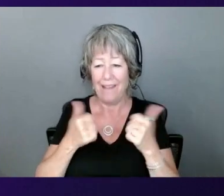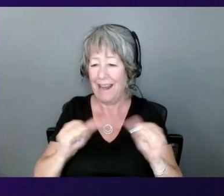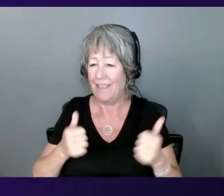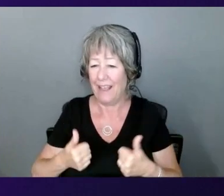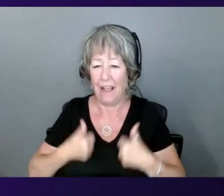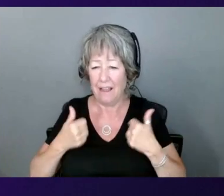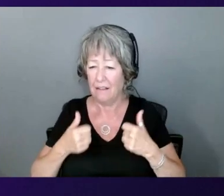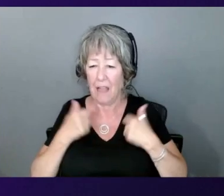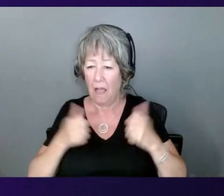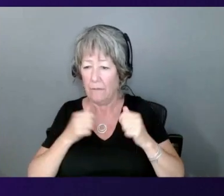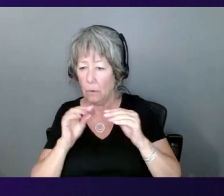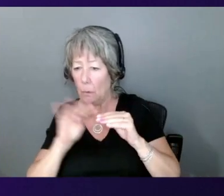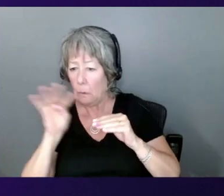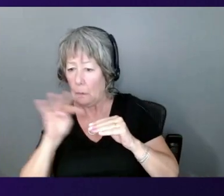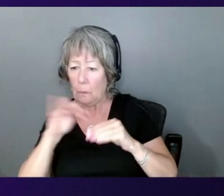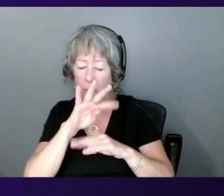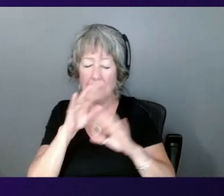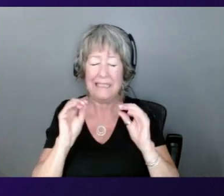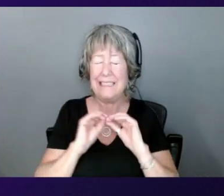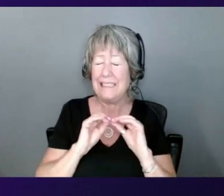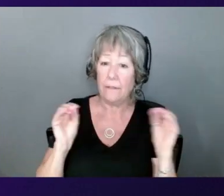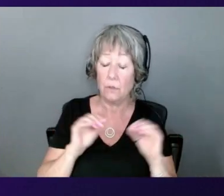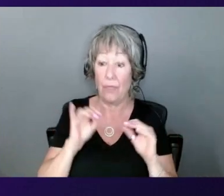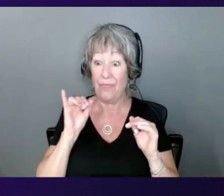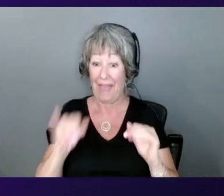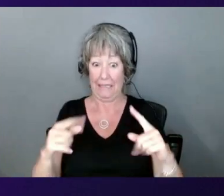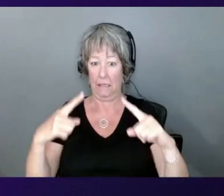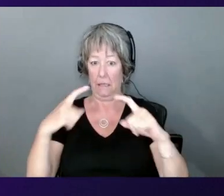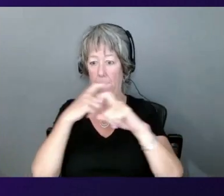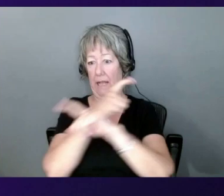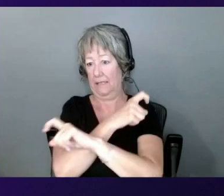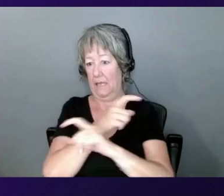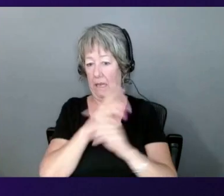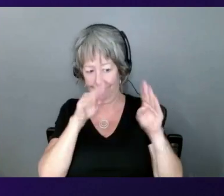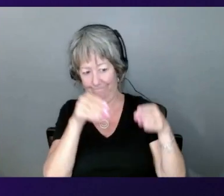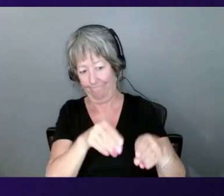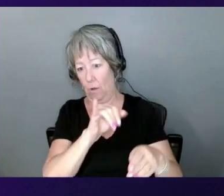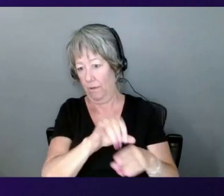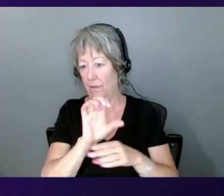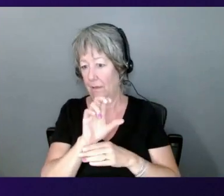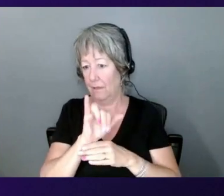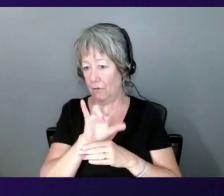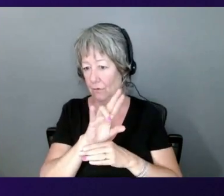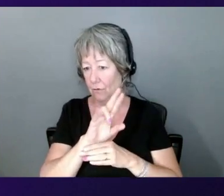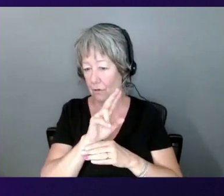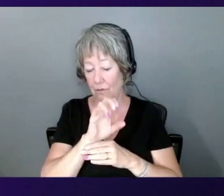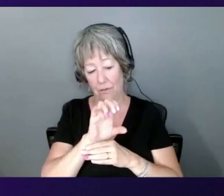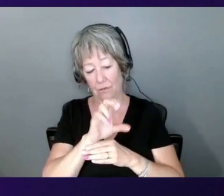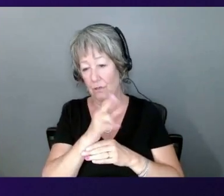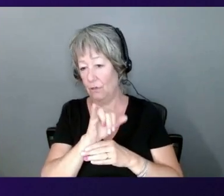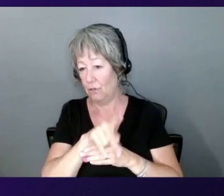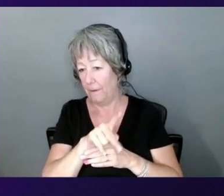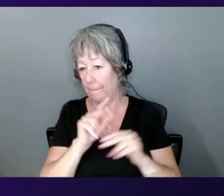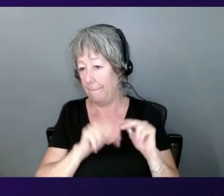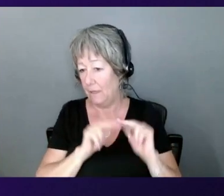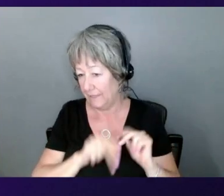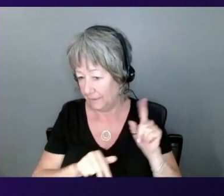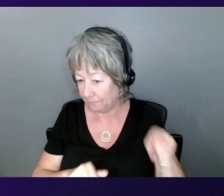is what we focus on. And I think, I believe in many people, modern chip,